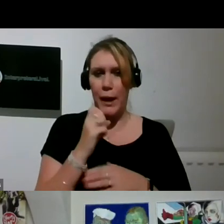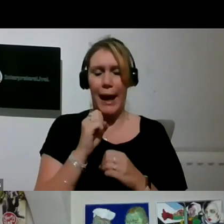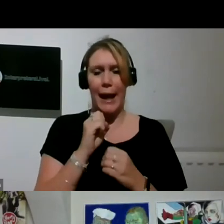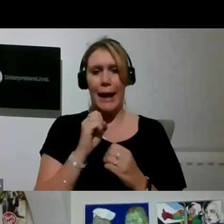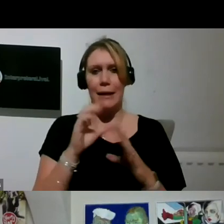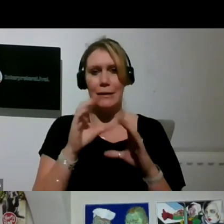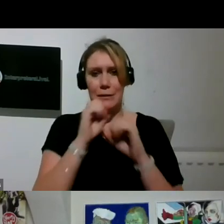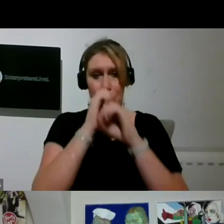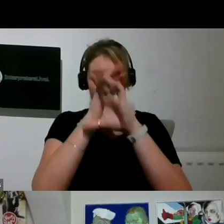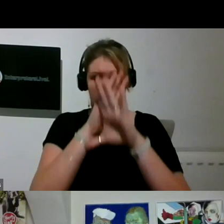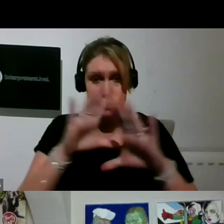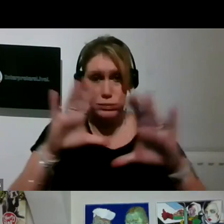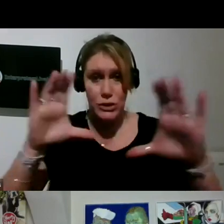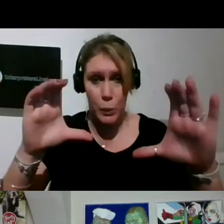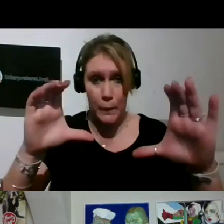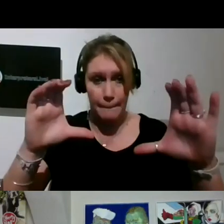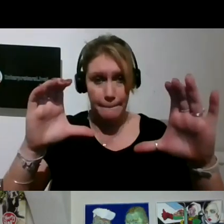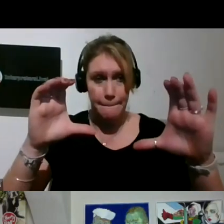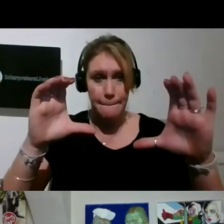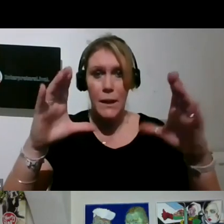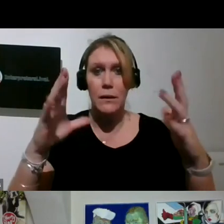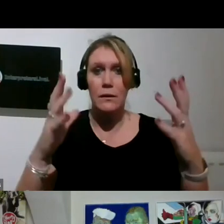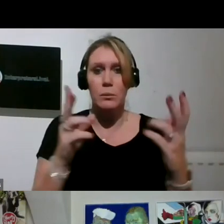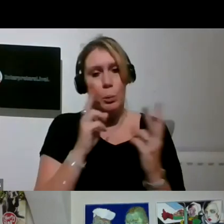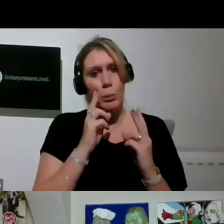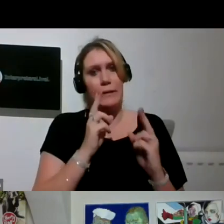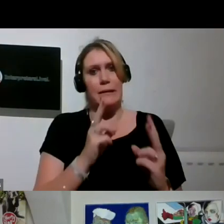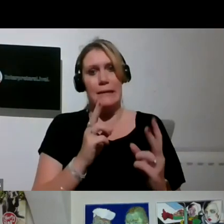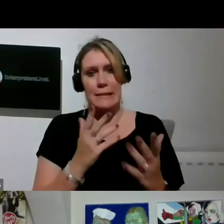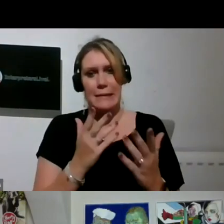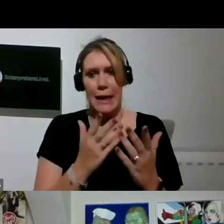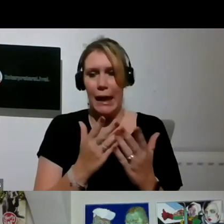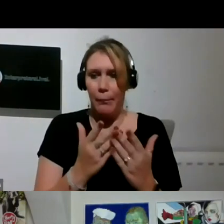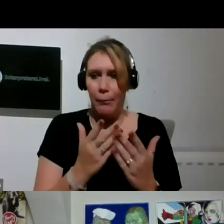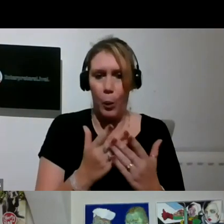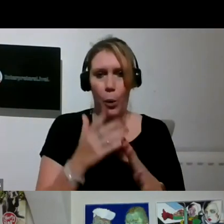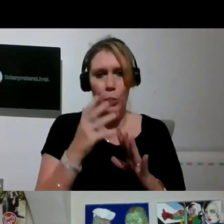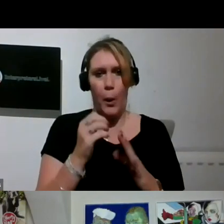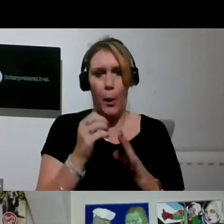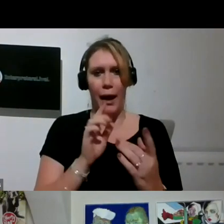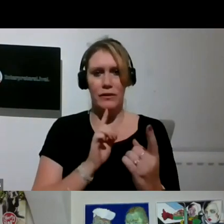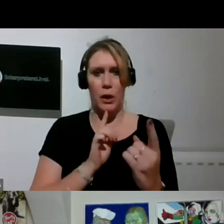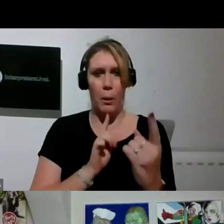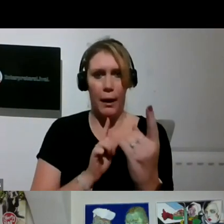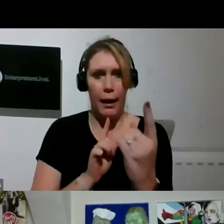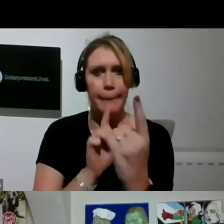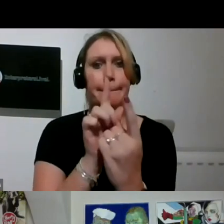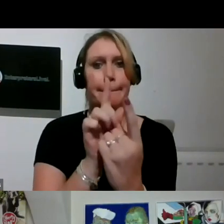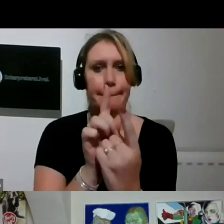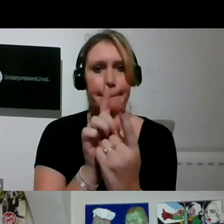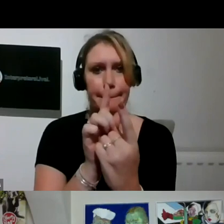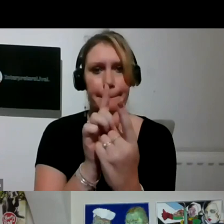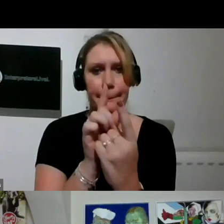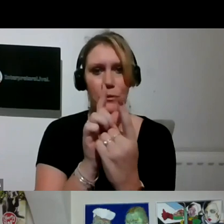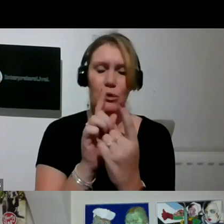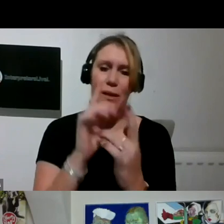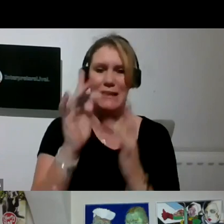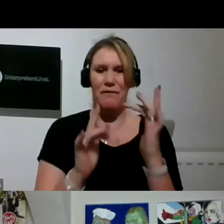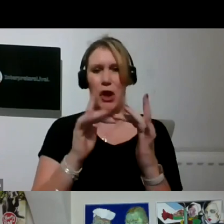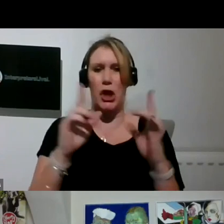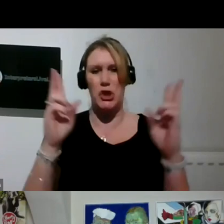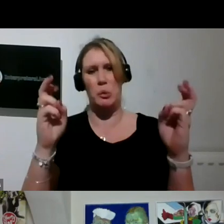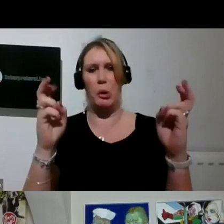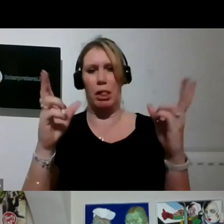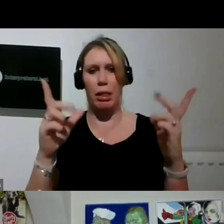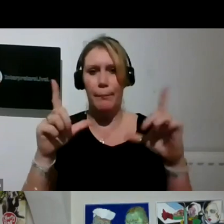navigating in this sort of 3D way and then having to sort of go up to this virtual picture. So I'm going to say welcome